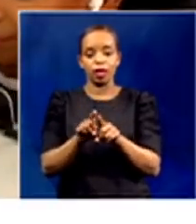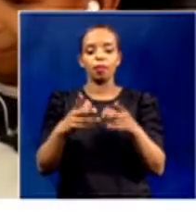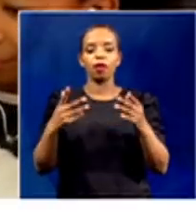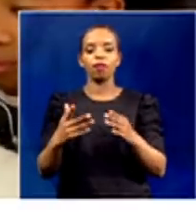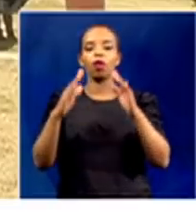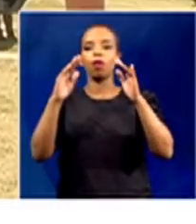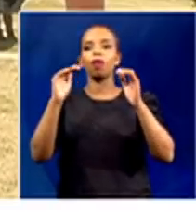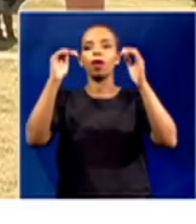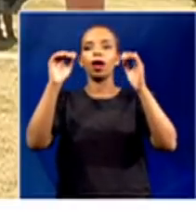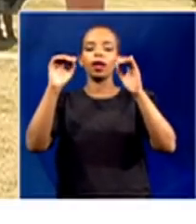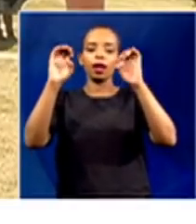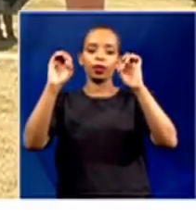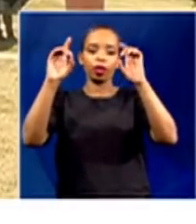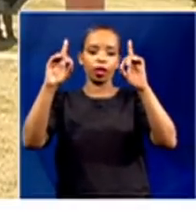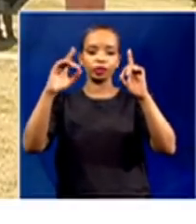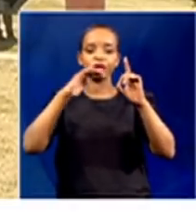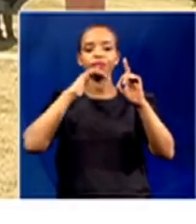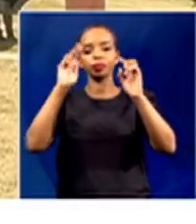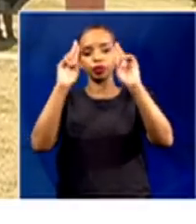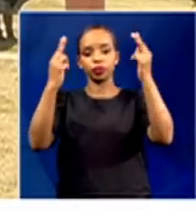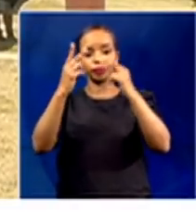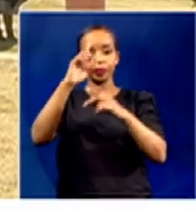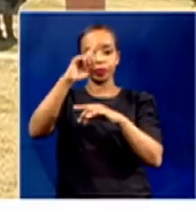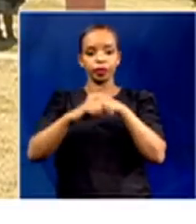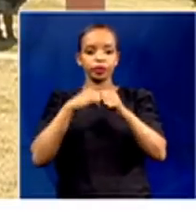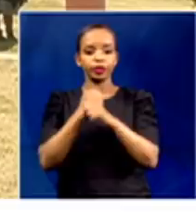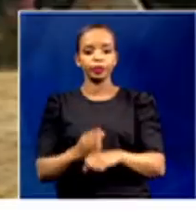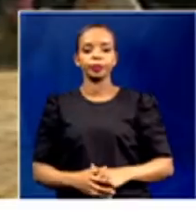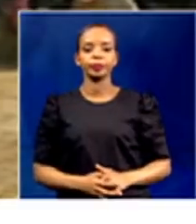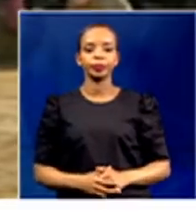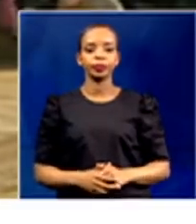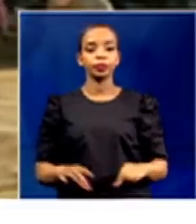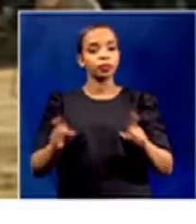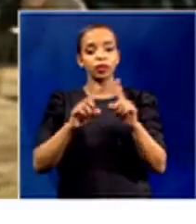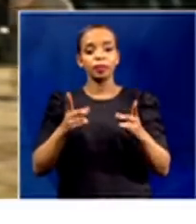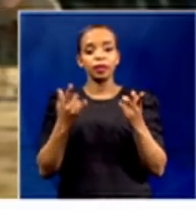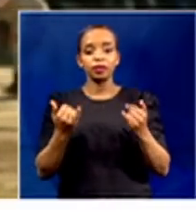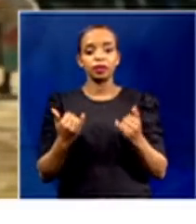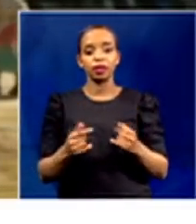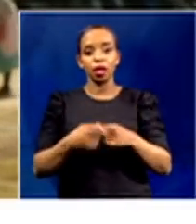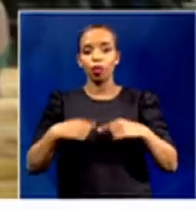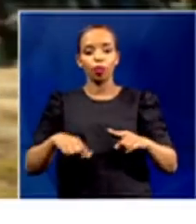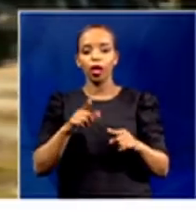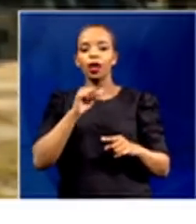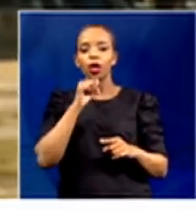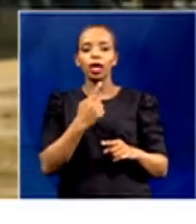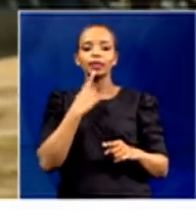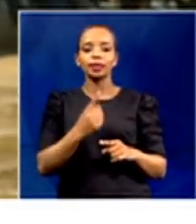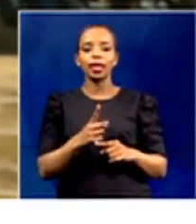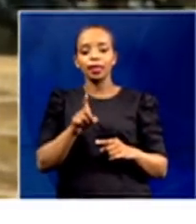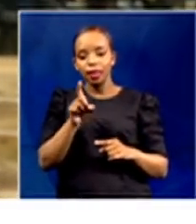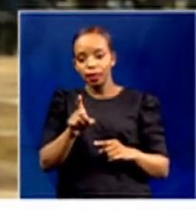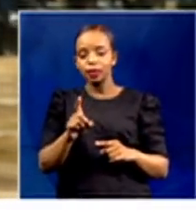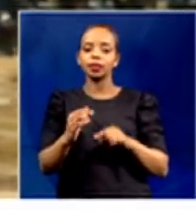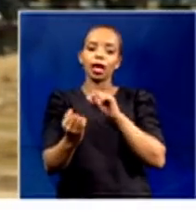That's why when we are talking, in fact, when we resisted the reopening of the schools, we're not just saying it should be a blanket approach. We're saying let's